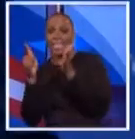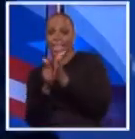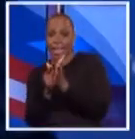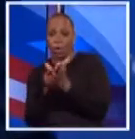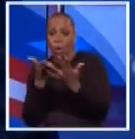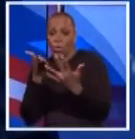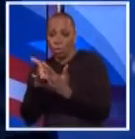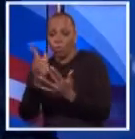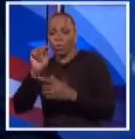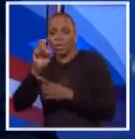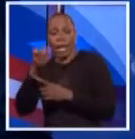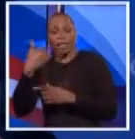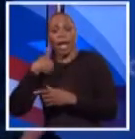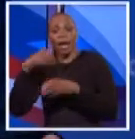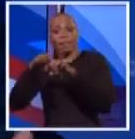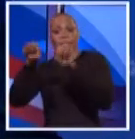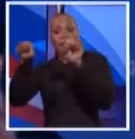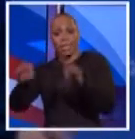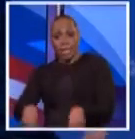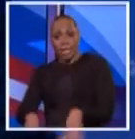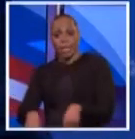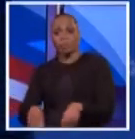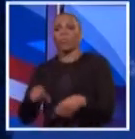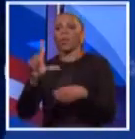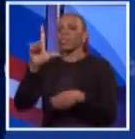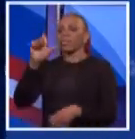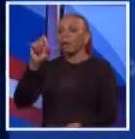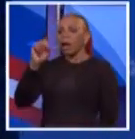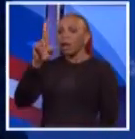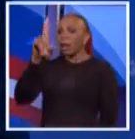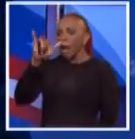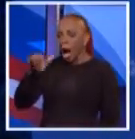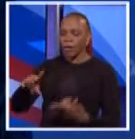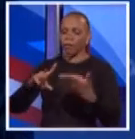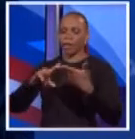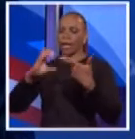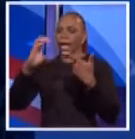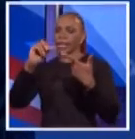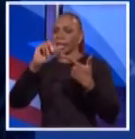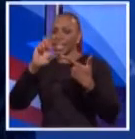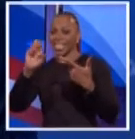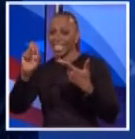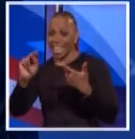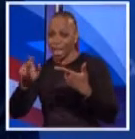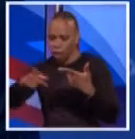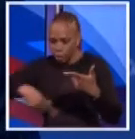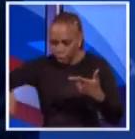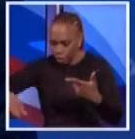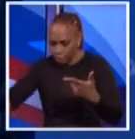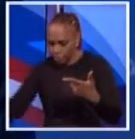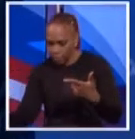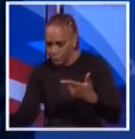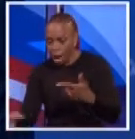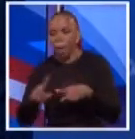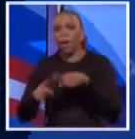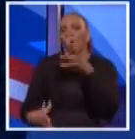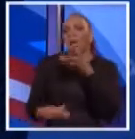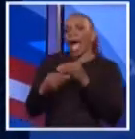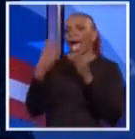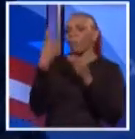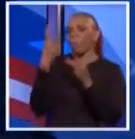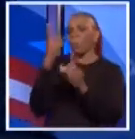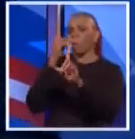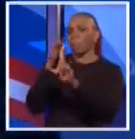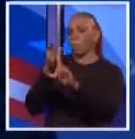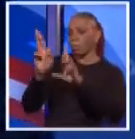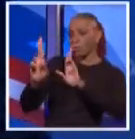We have an entire system in the state of New York, whether you call the lottery or our casinos, because we already do that, marijuana, I said explicitly yes. Let me just make one very quick point in